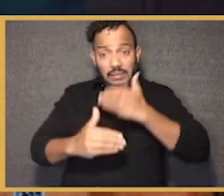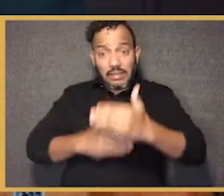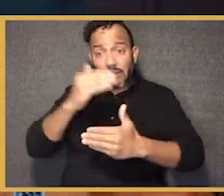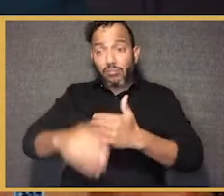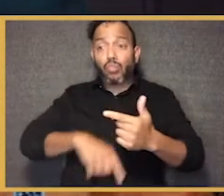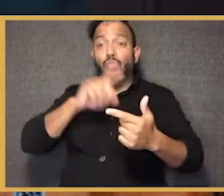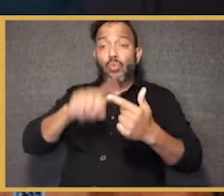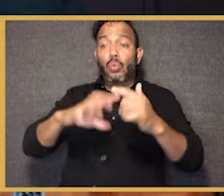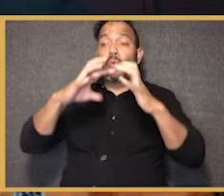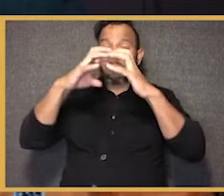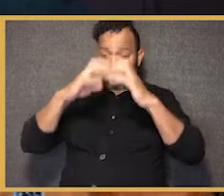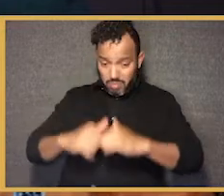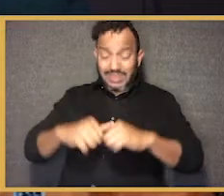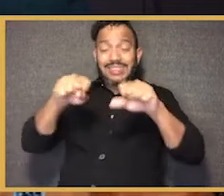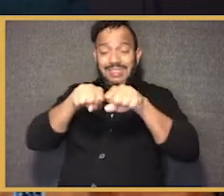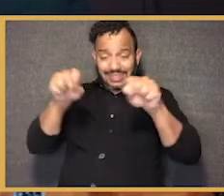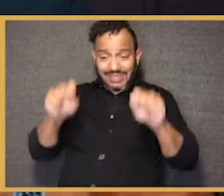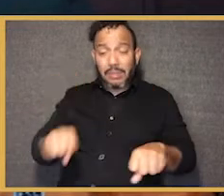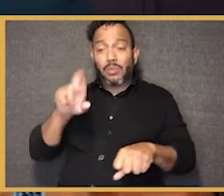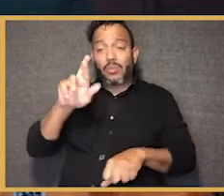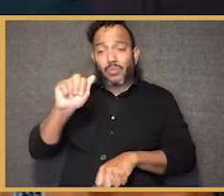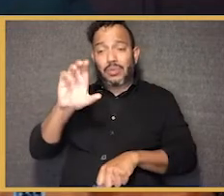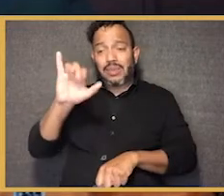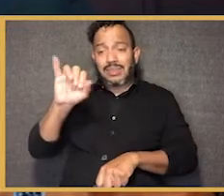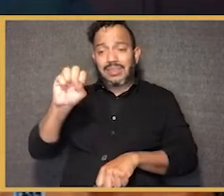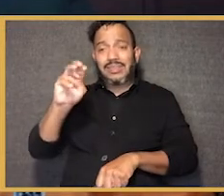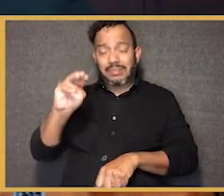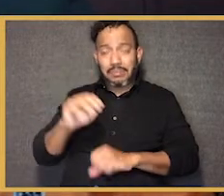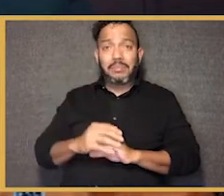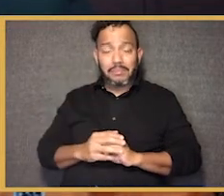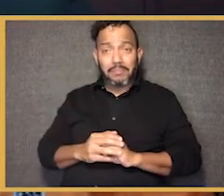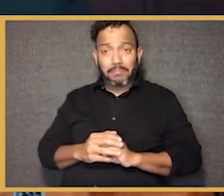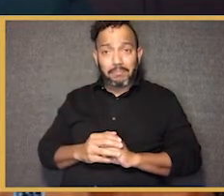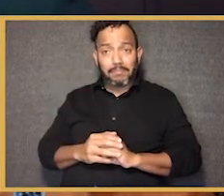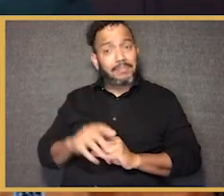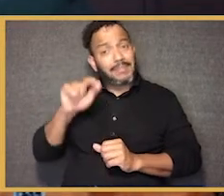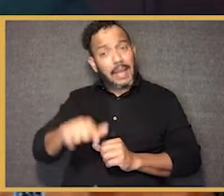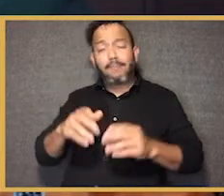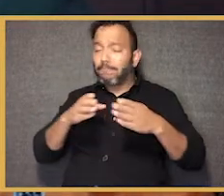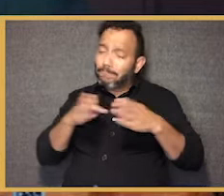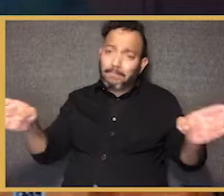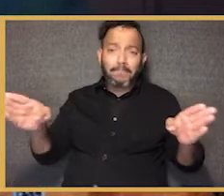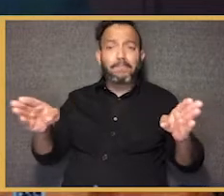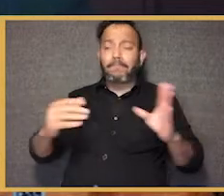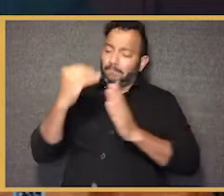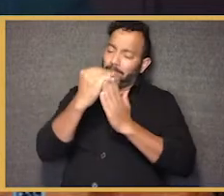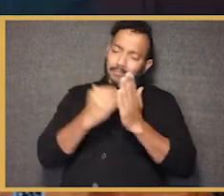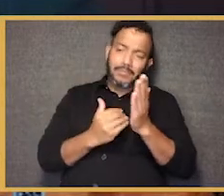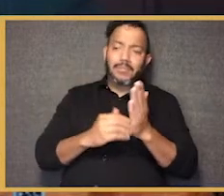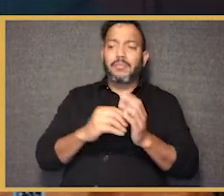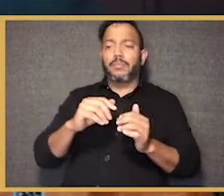steps to dismantle systemic racism. And that has to be a